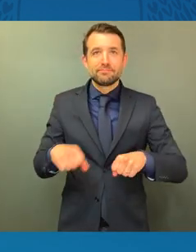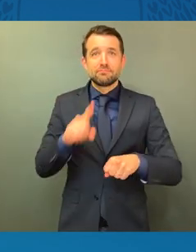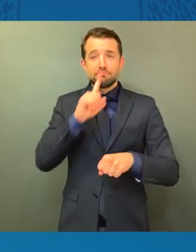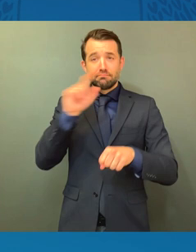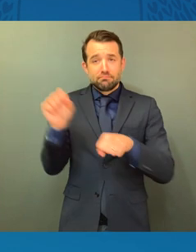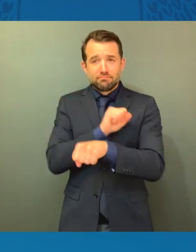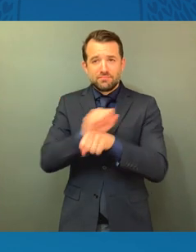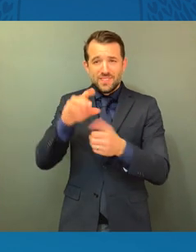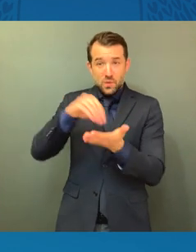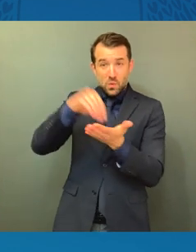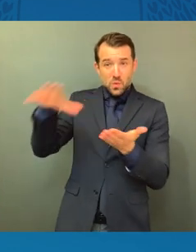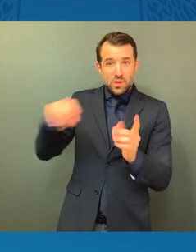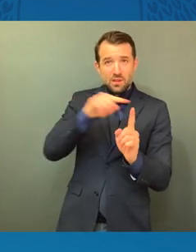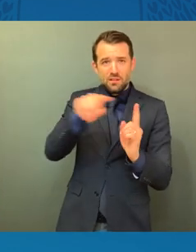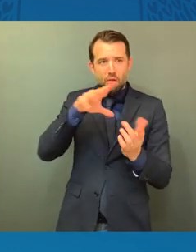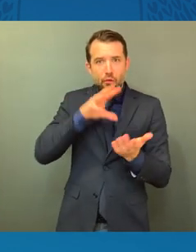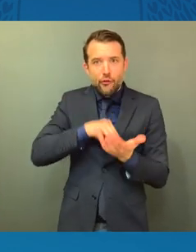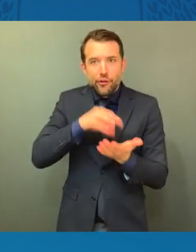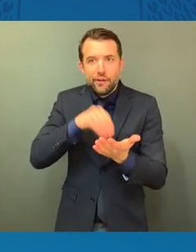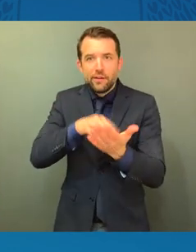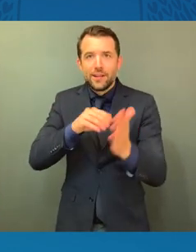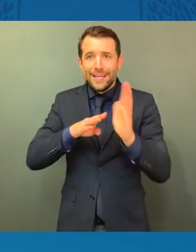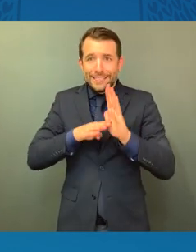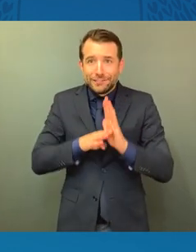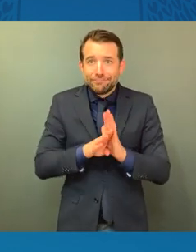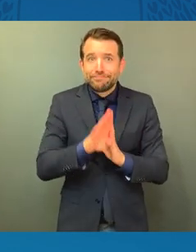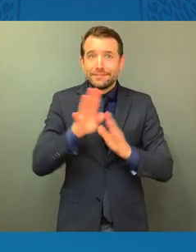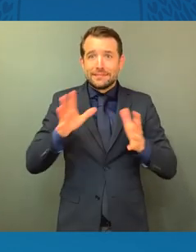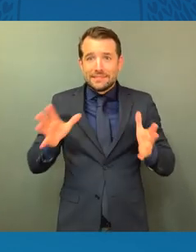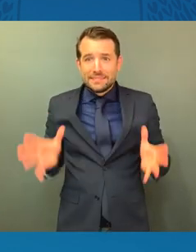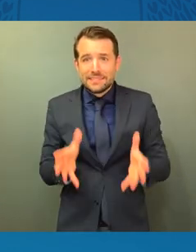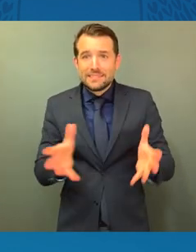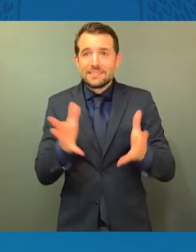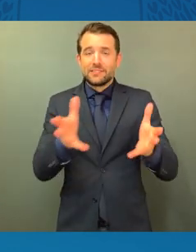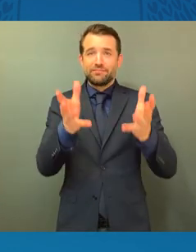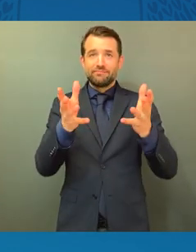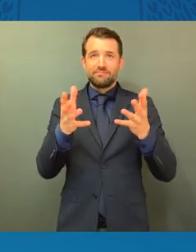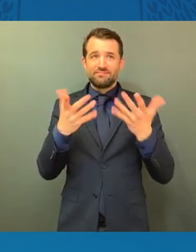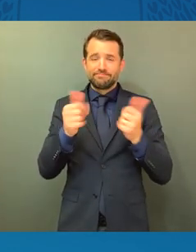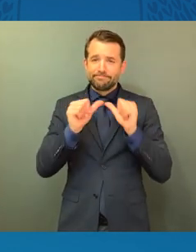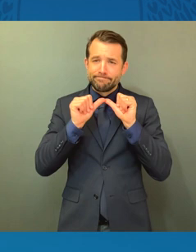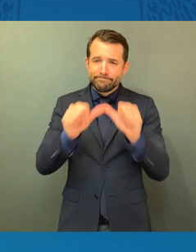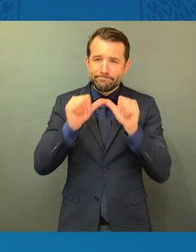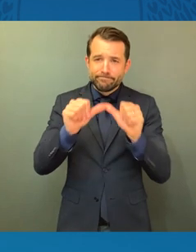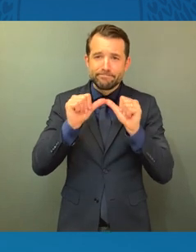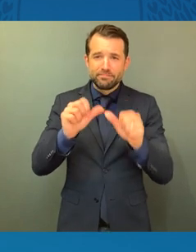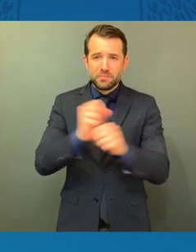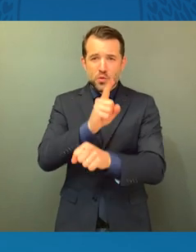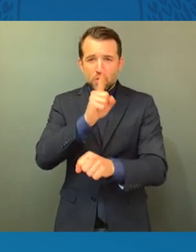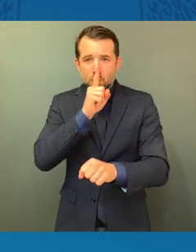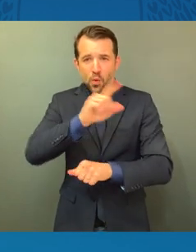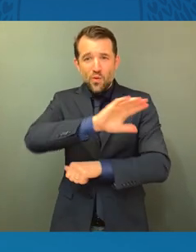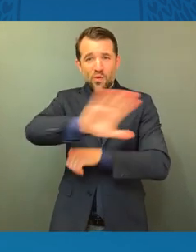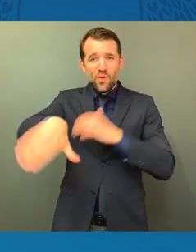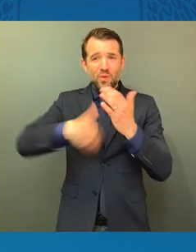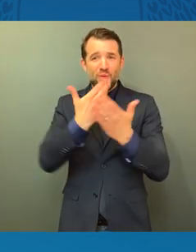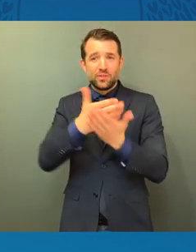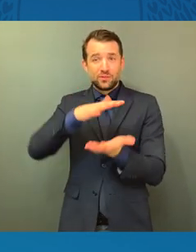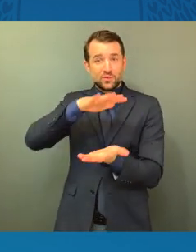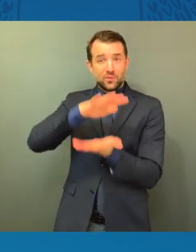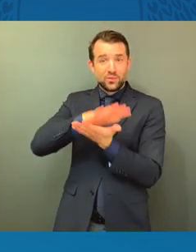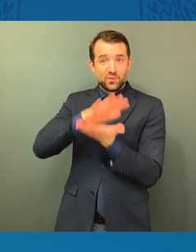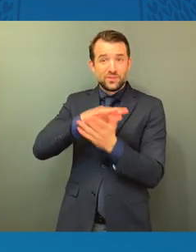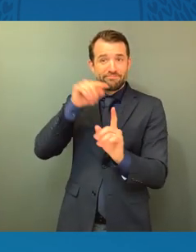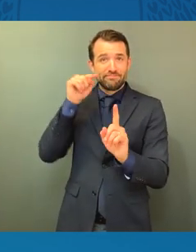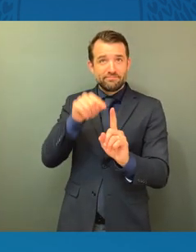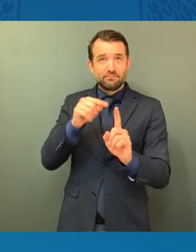learning and growing, and you have continued to fight to ensure all schools receive the resources